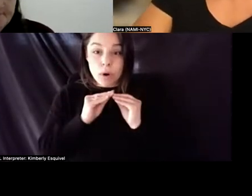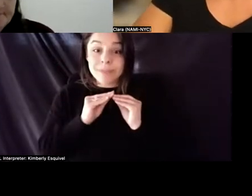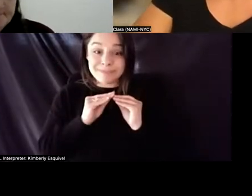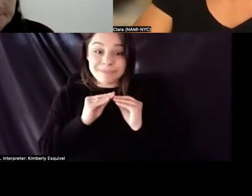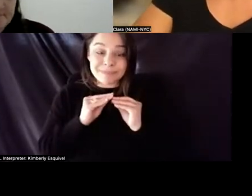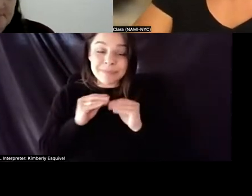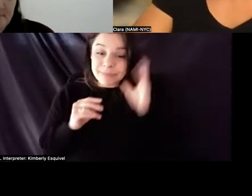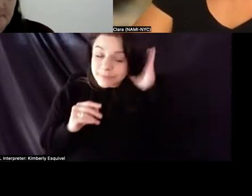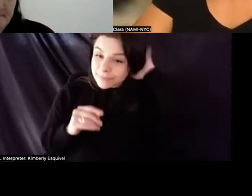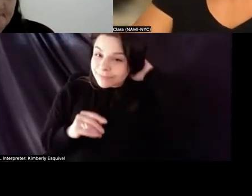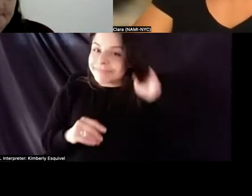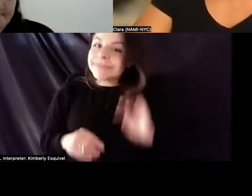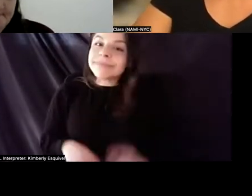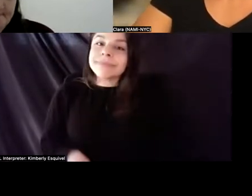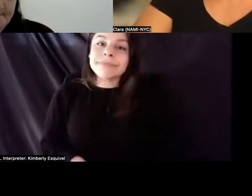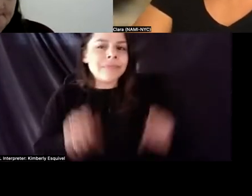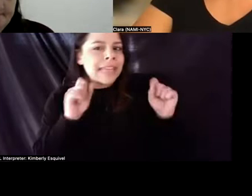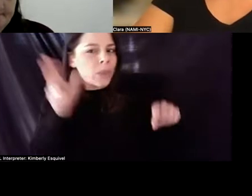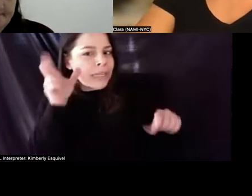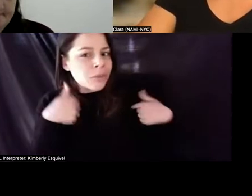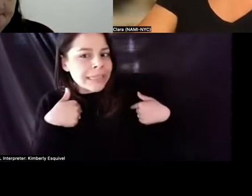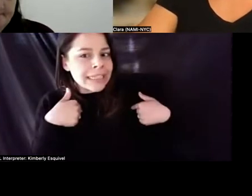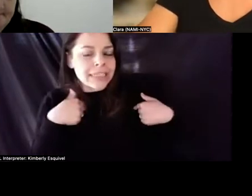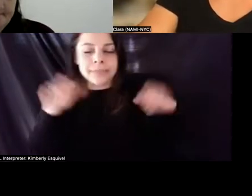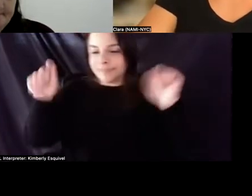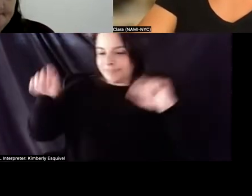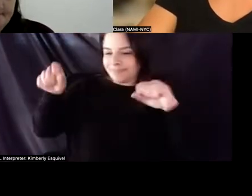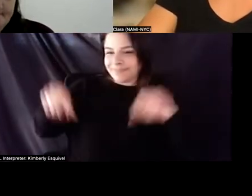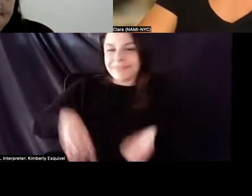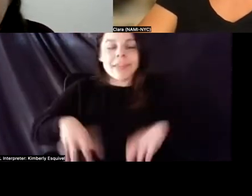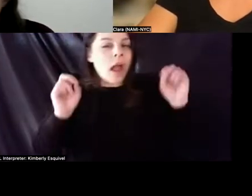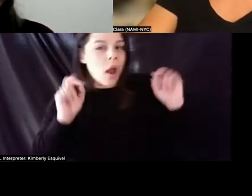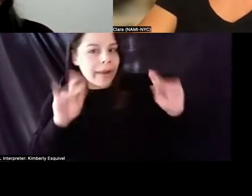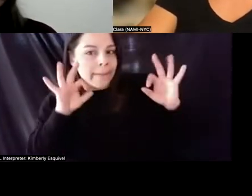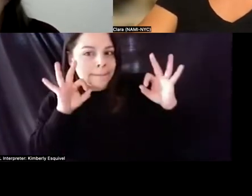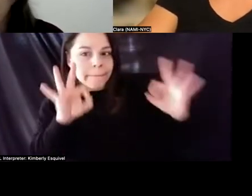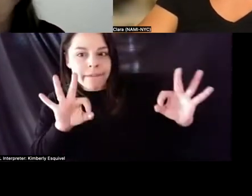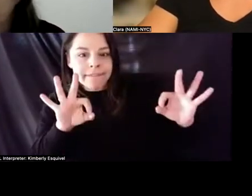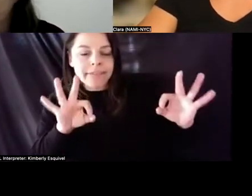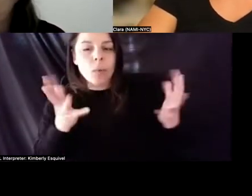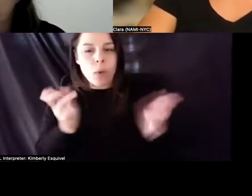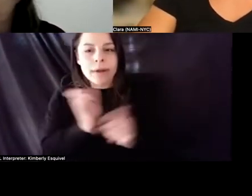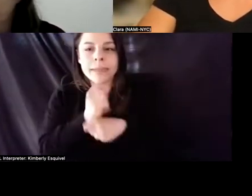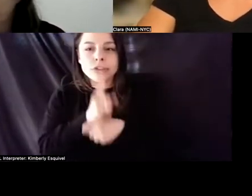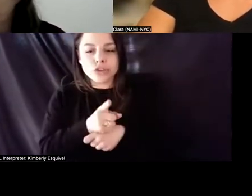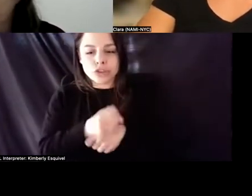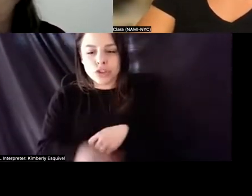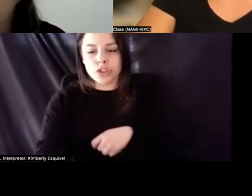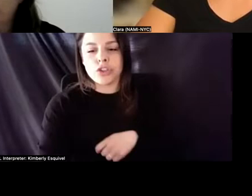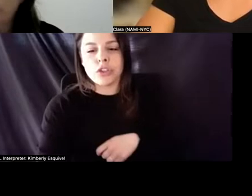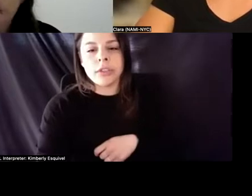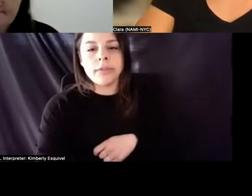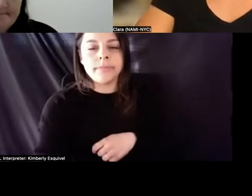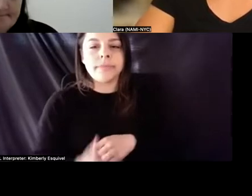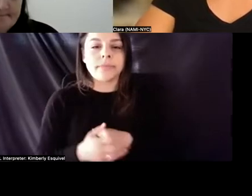Um, okay. Can you hear me? Okay. Yeah. Okay. Okay. Perfect. I just wanted to make sure. Um, first of all, I just want to say